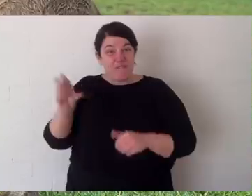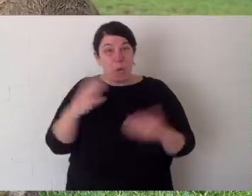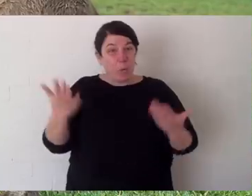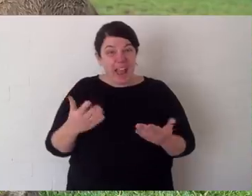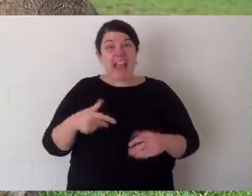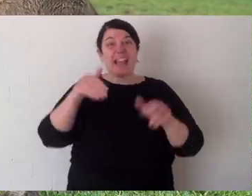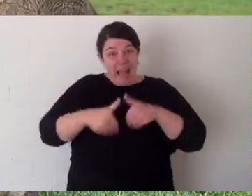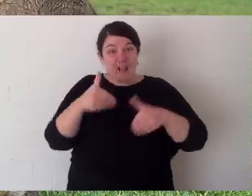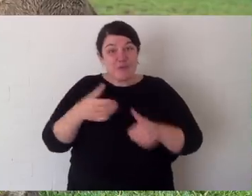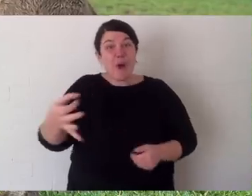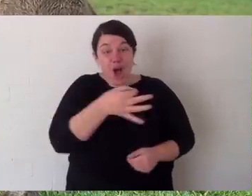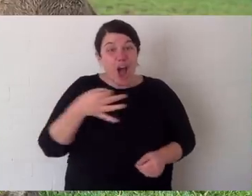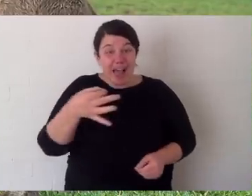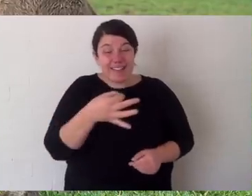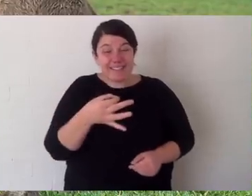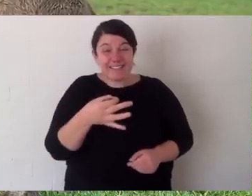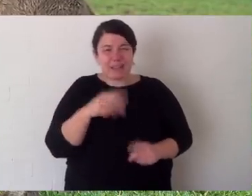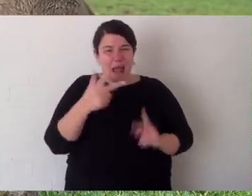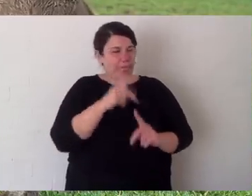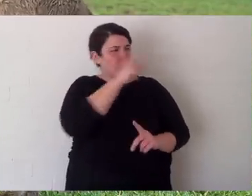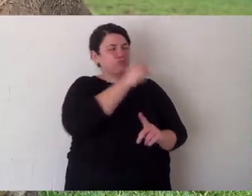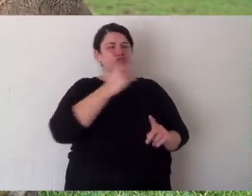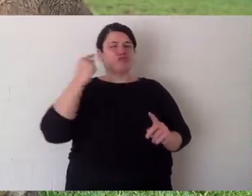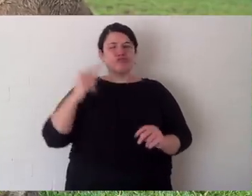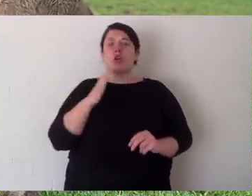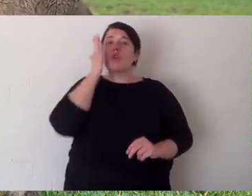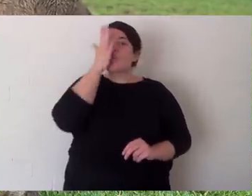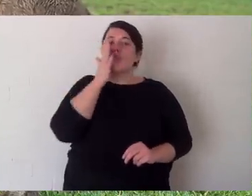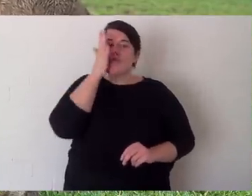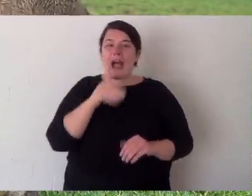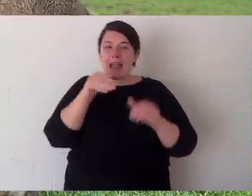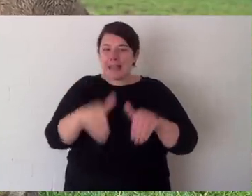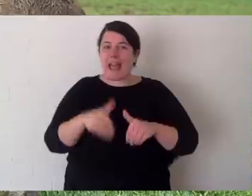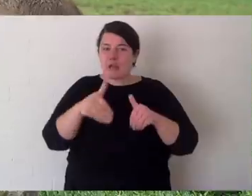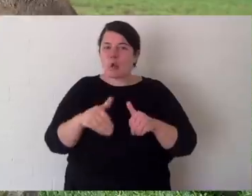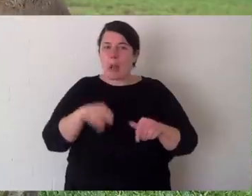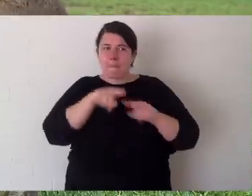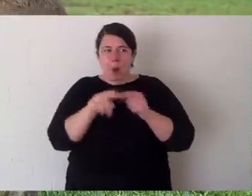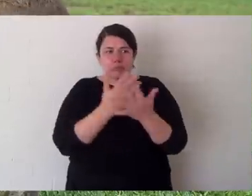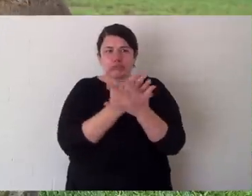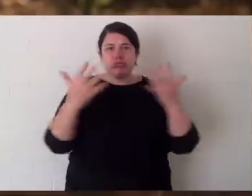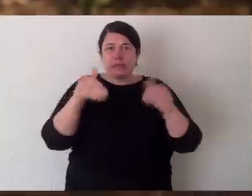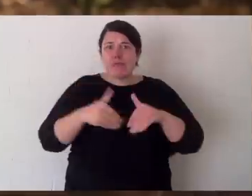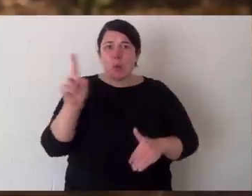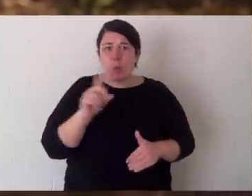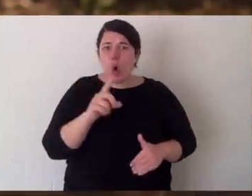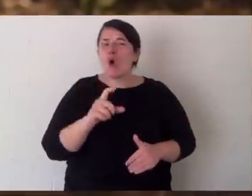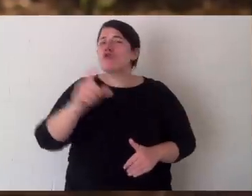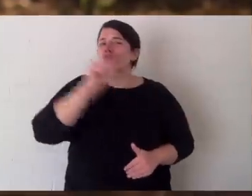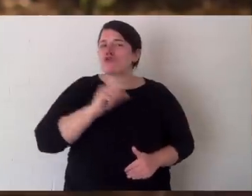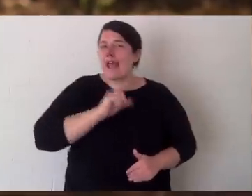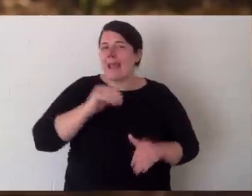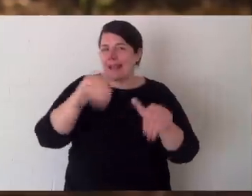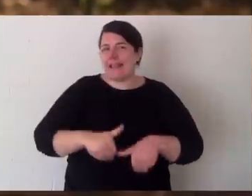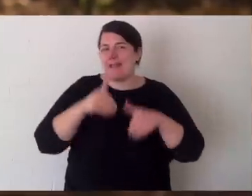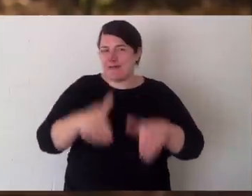kangaroo that comes from Kangaroo Island. The others behind me here are grey kangaroos. Now the largest species is the red